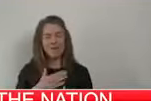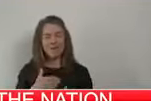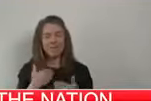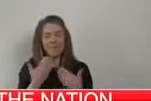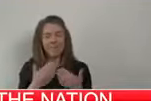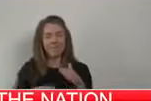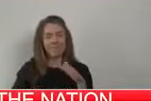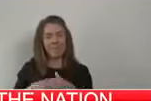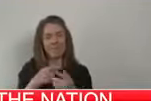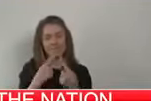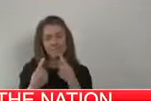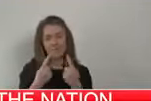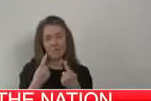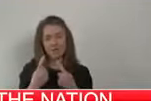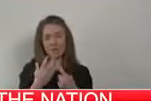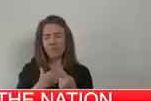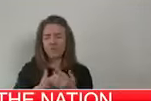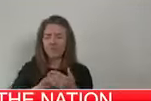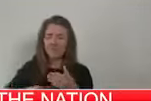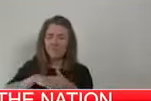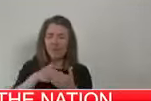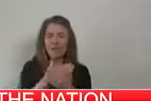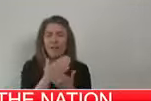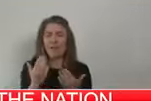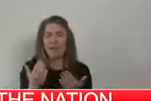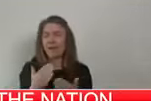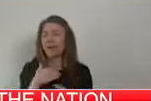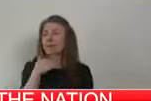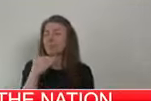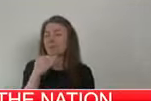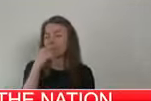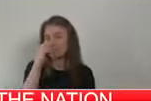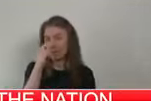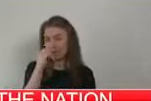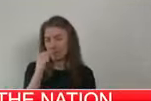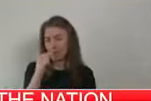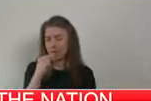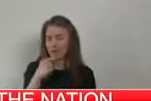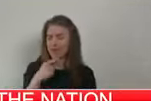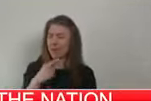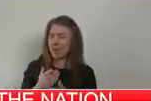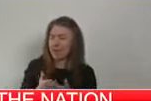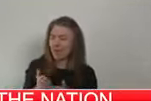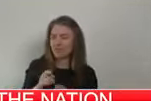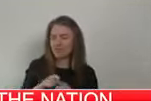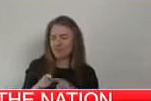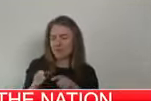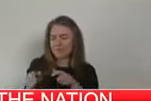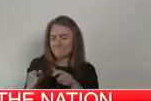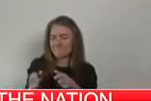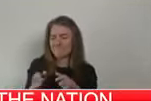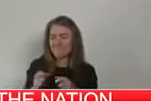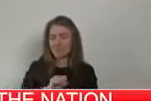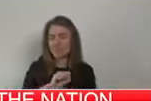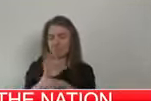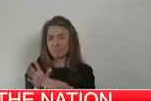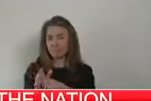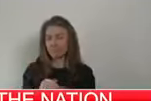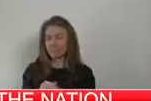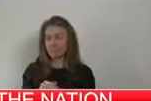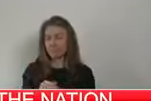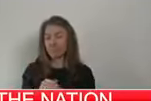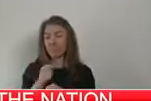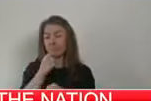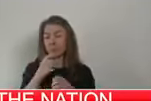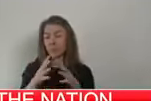and clarity as we can as we fight COVID-19. Over the past few weeks the world has